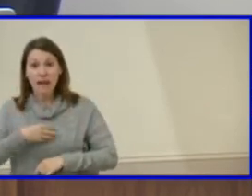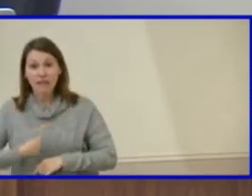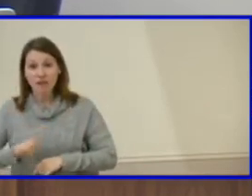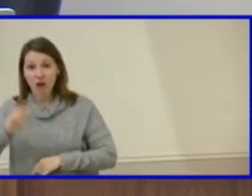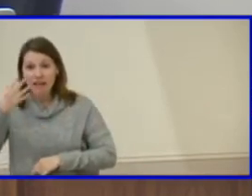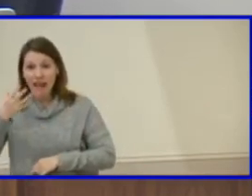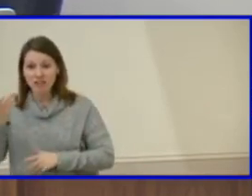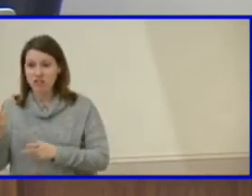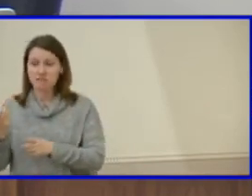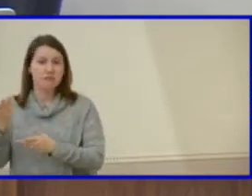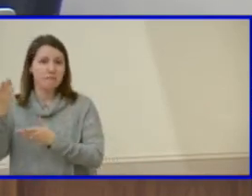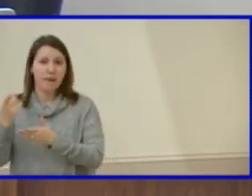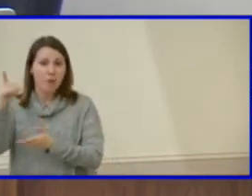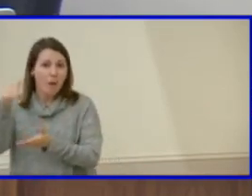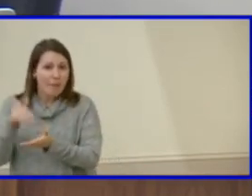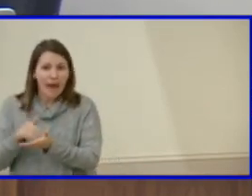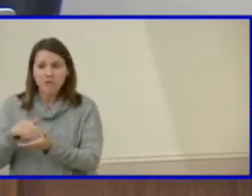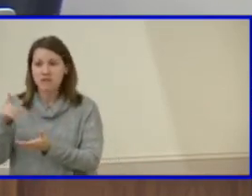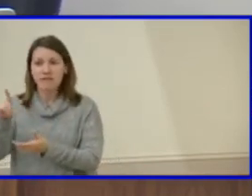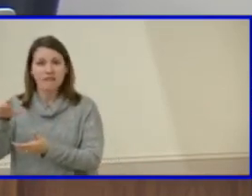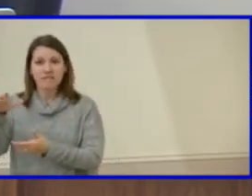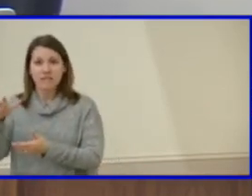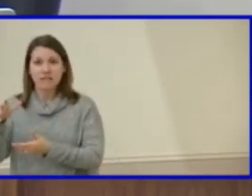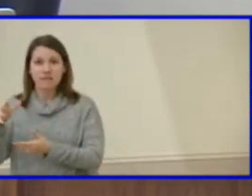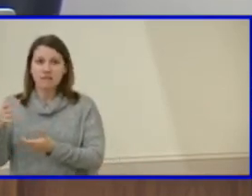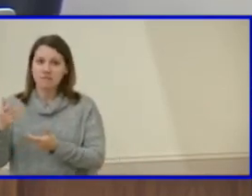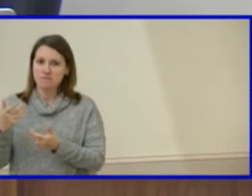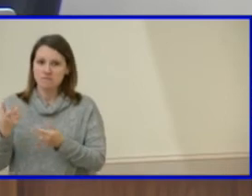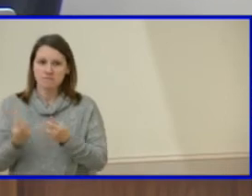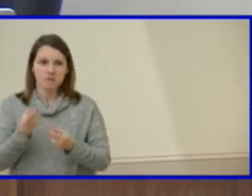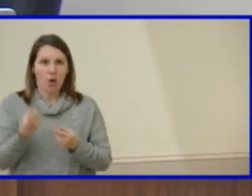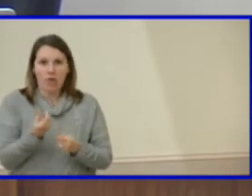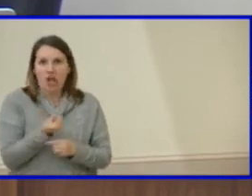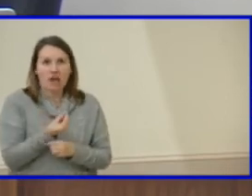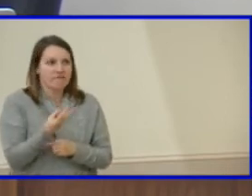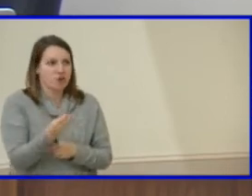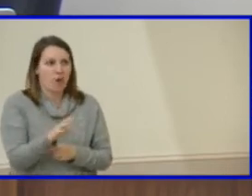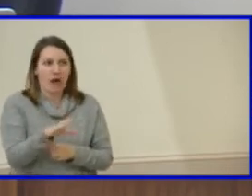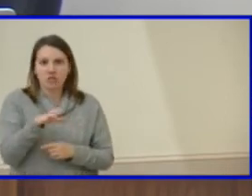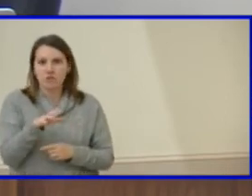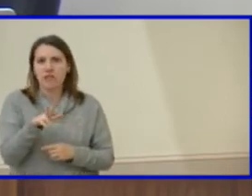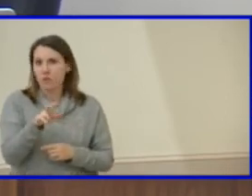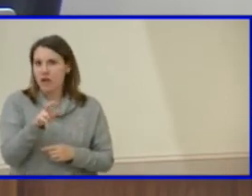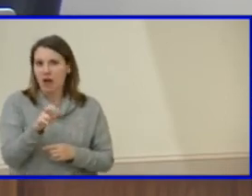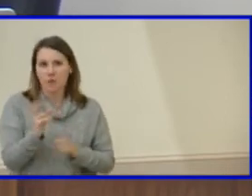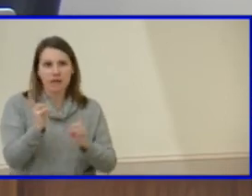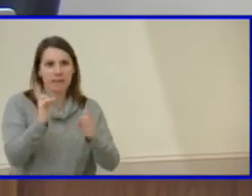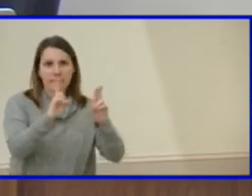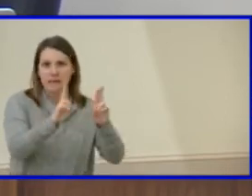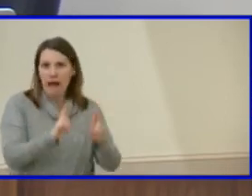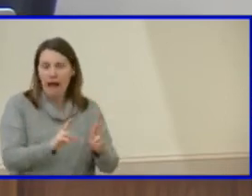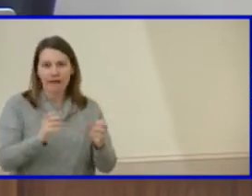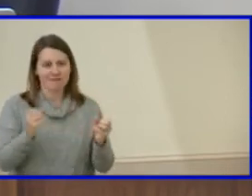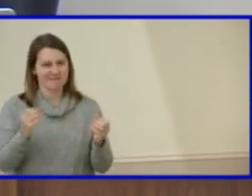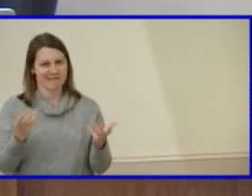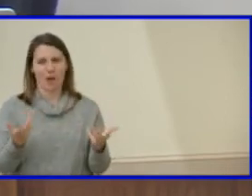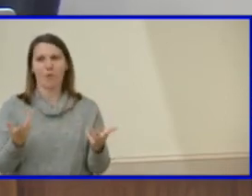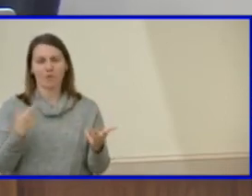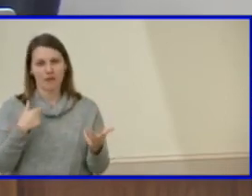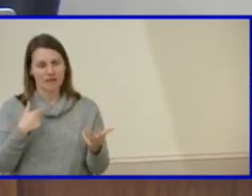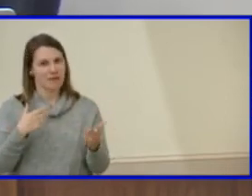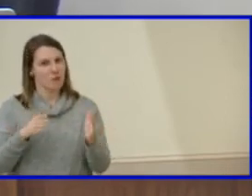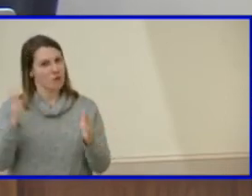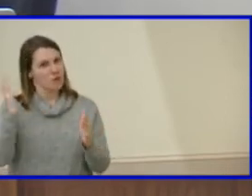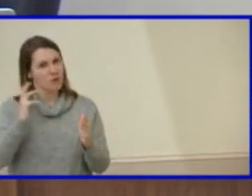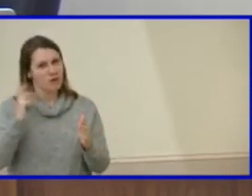have 1,000 or 1,500 kids more than like 300 applied. So again, disproportionately affected. So I just, across the board, but I just would love to